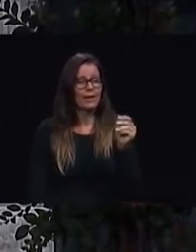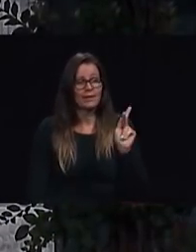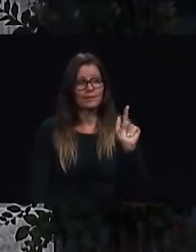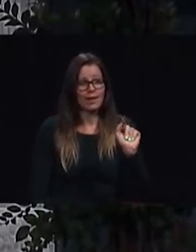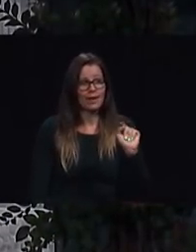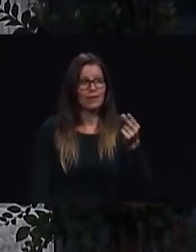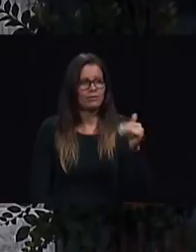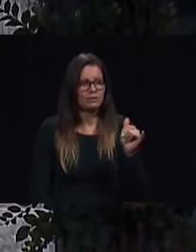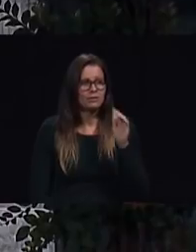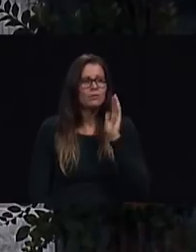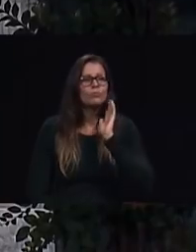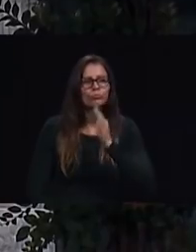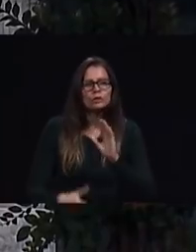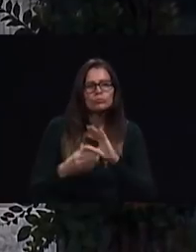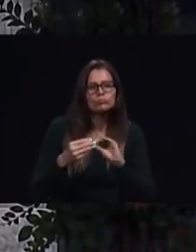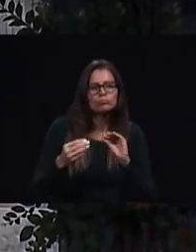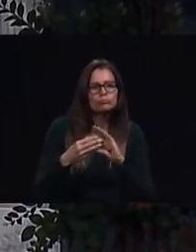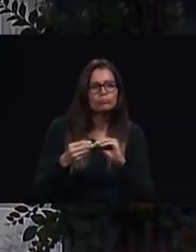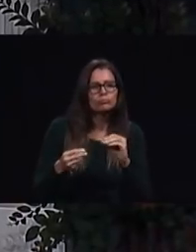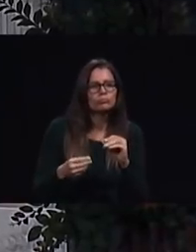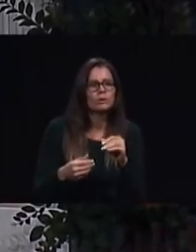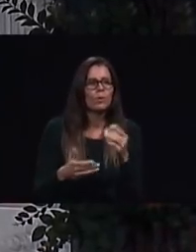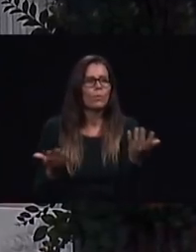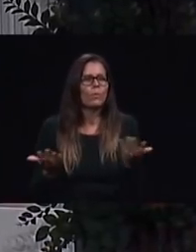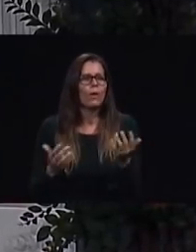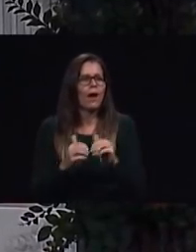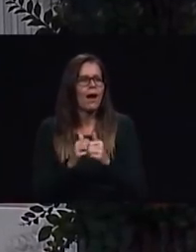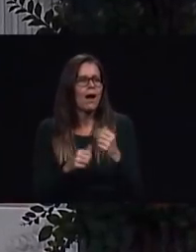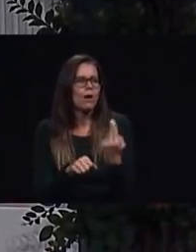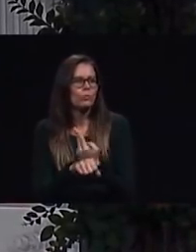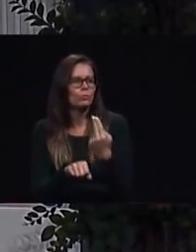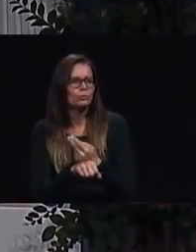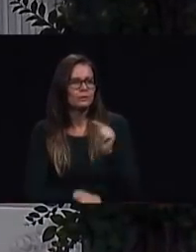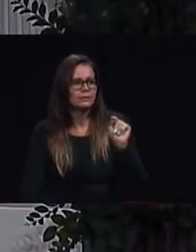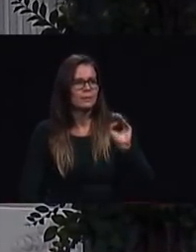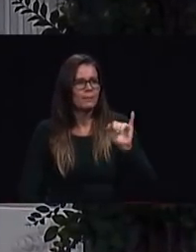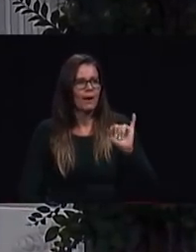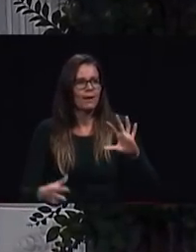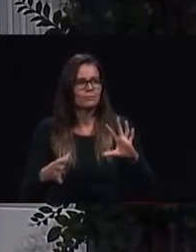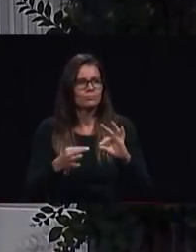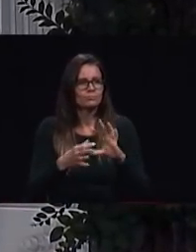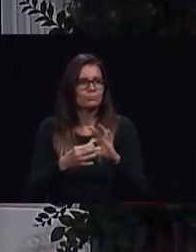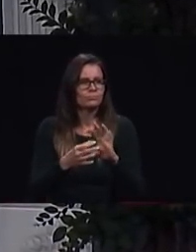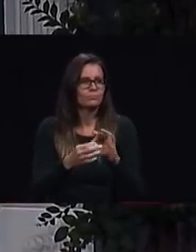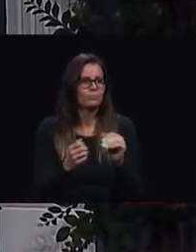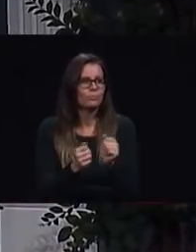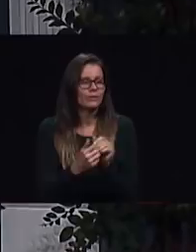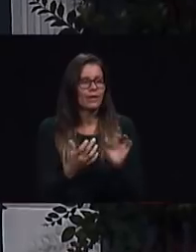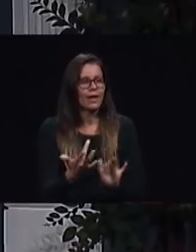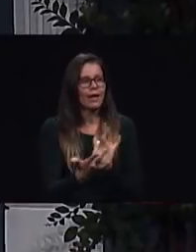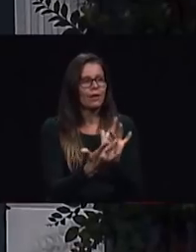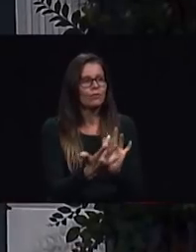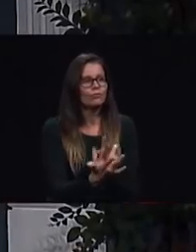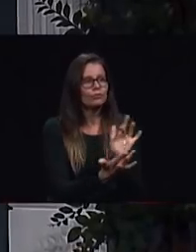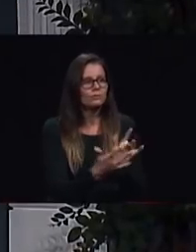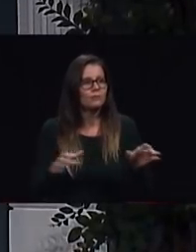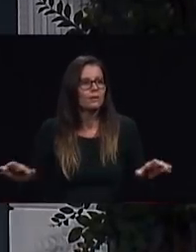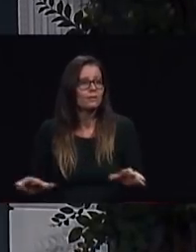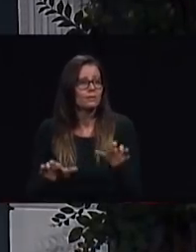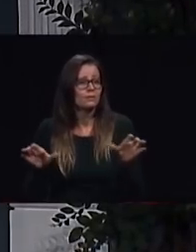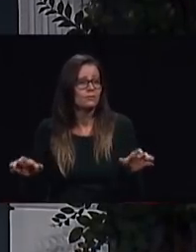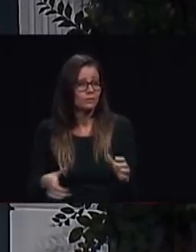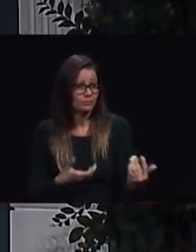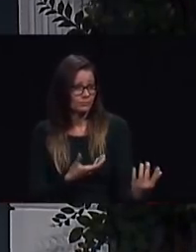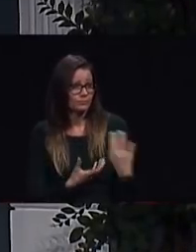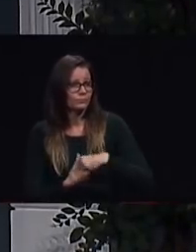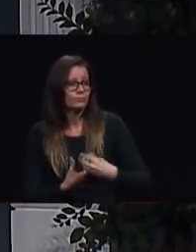connect the dots as you always like to say Dwayne of outreach activities and getting everyone involved in doing something